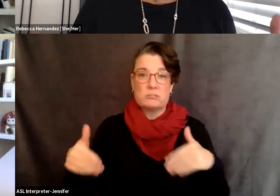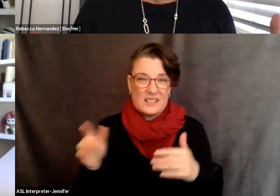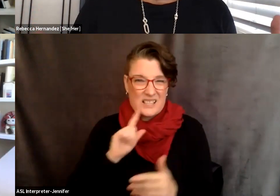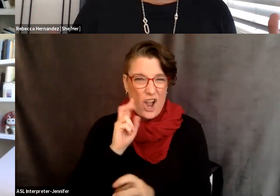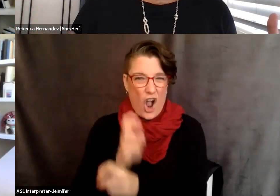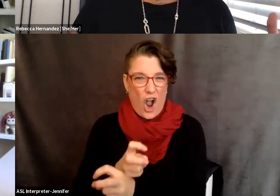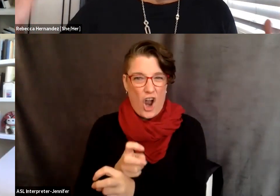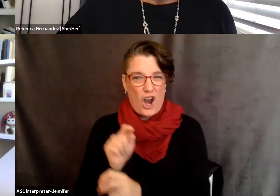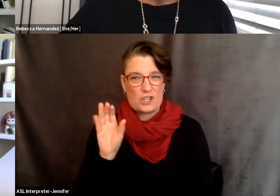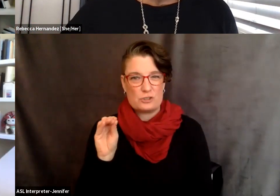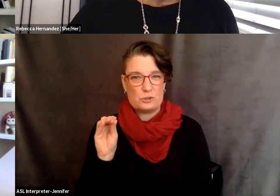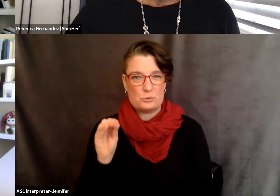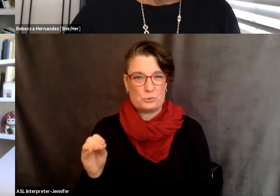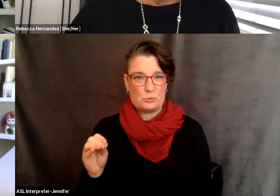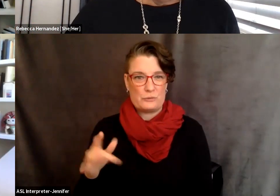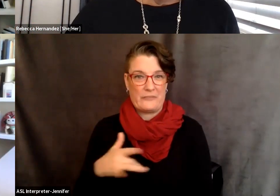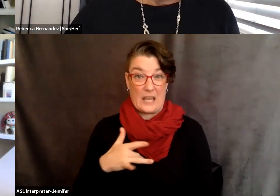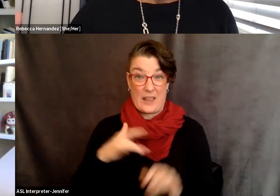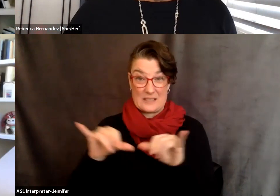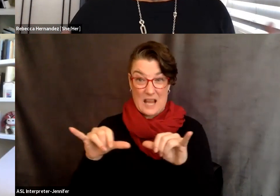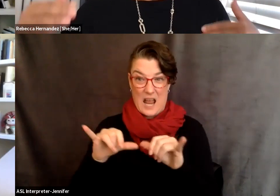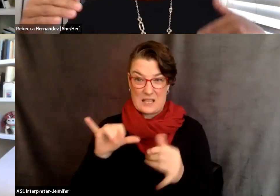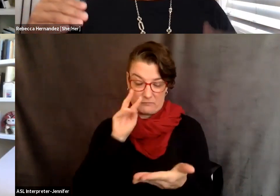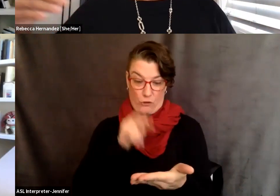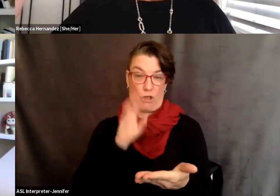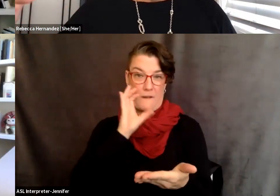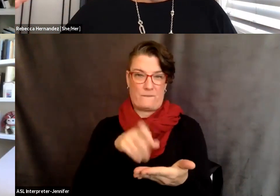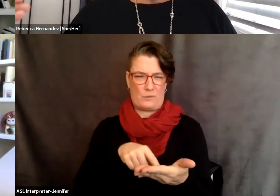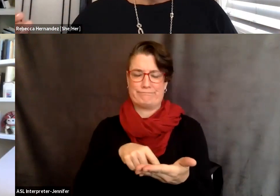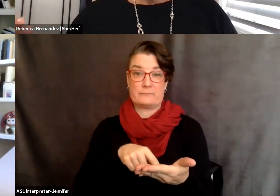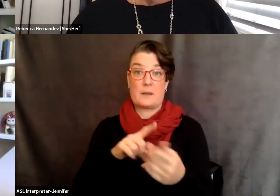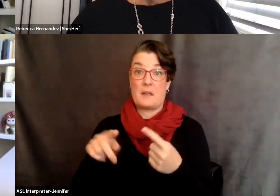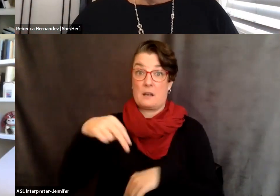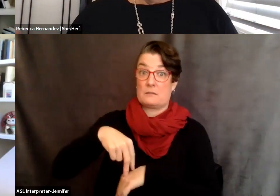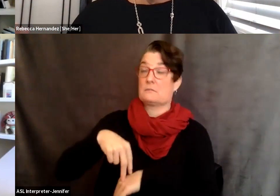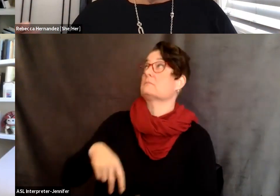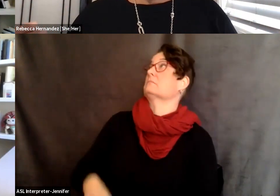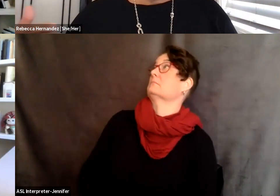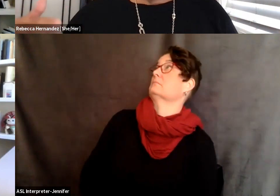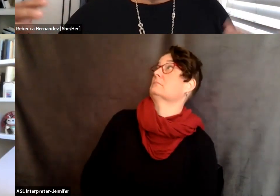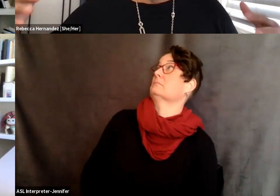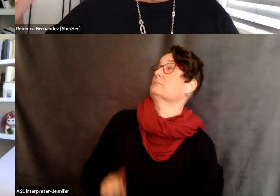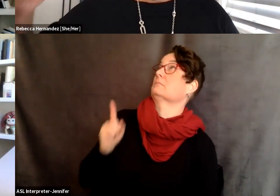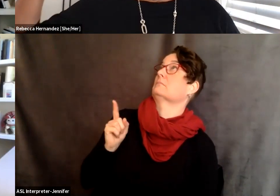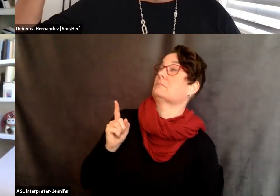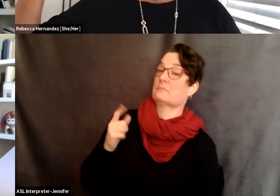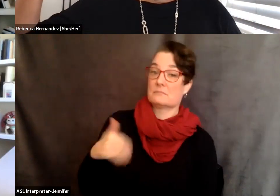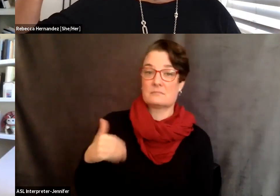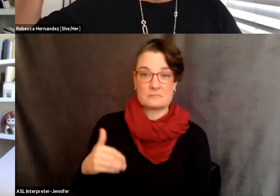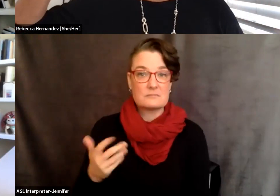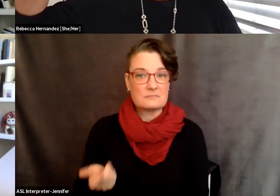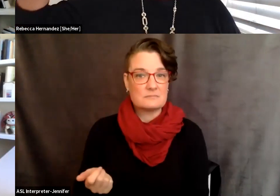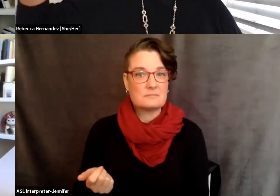the, um, scale from a photograph, but if you're standing next to some of those monuments, it, you know,